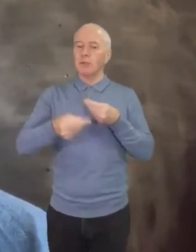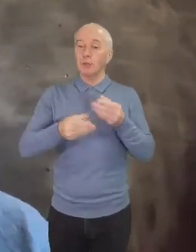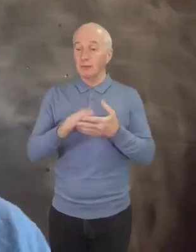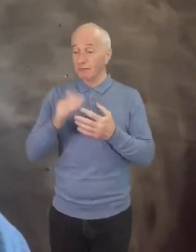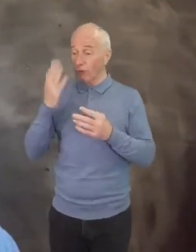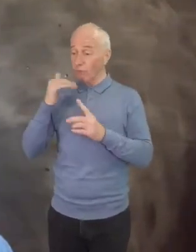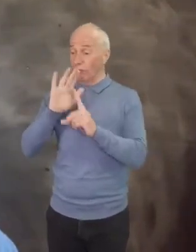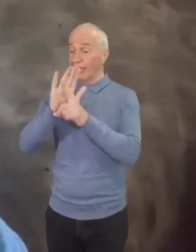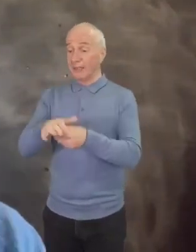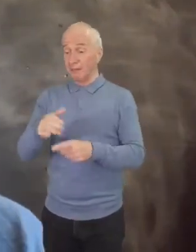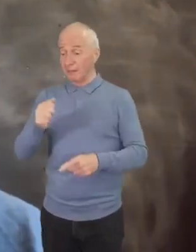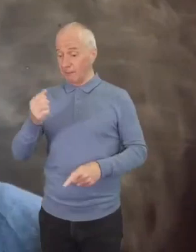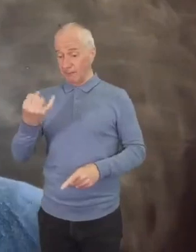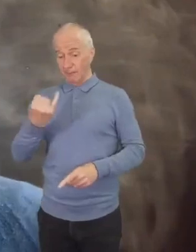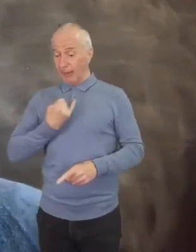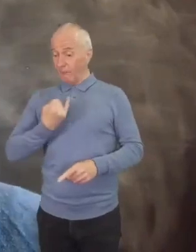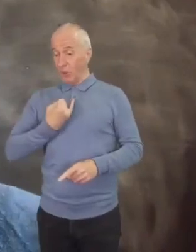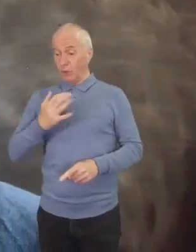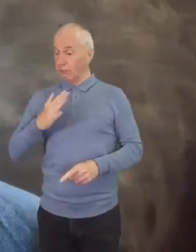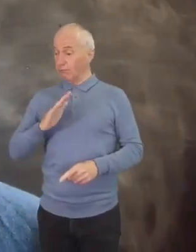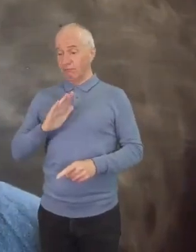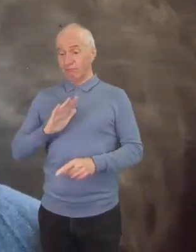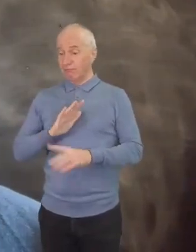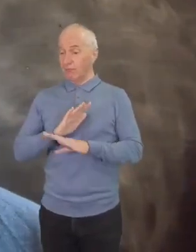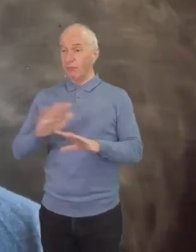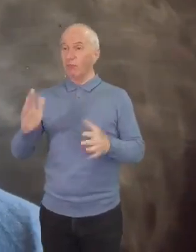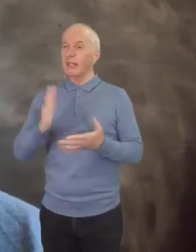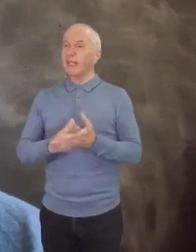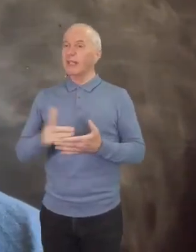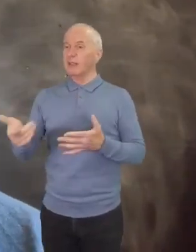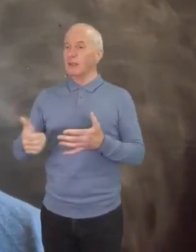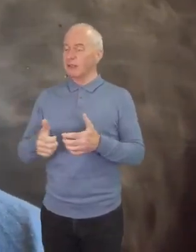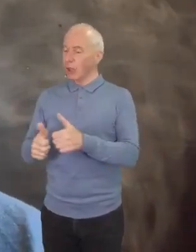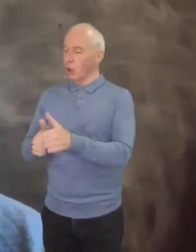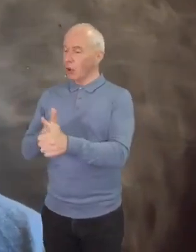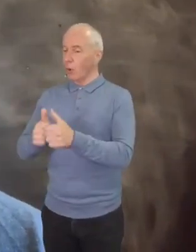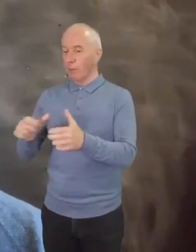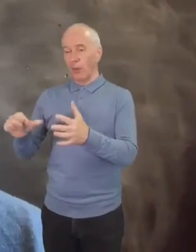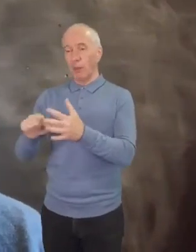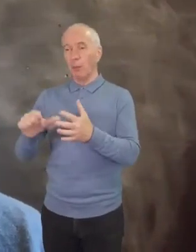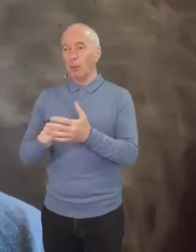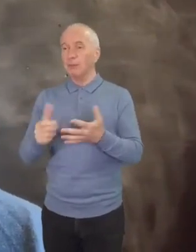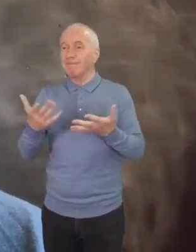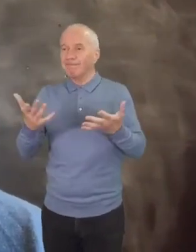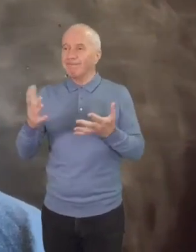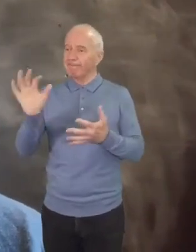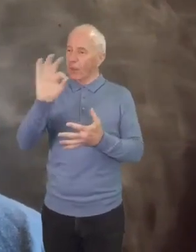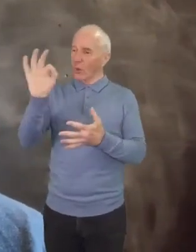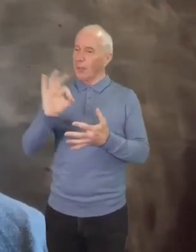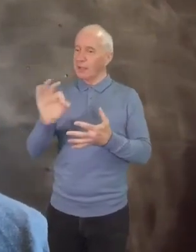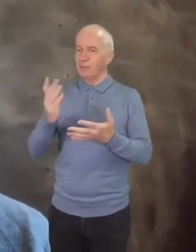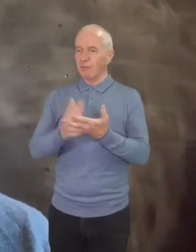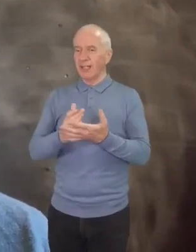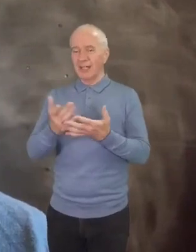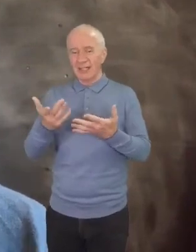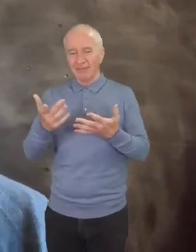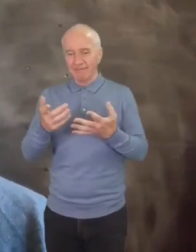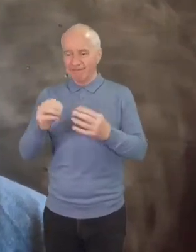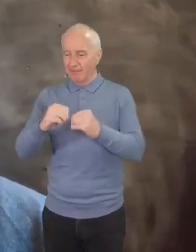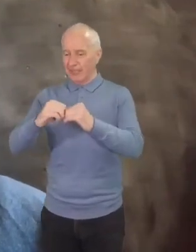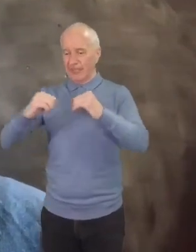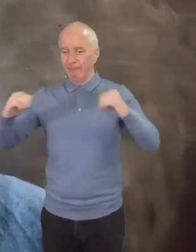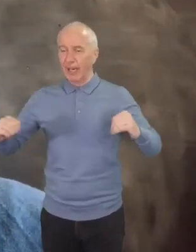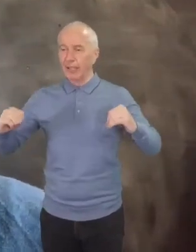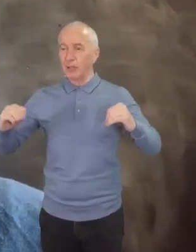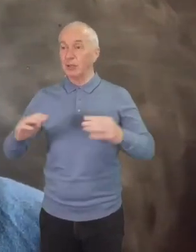individual? Well, it's a corporate problem as well. So that question kind of misses the point and divides us. However,